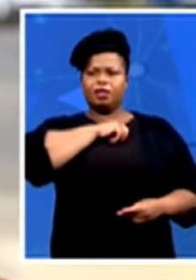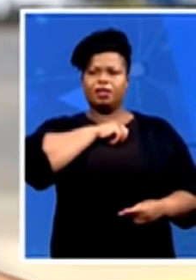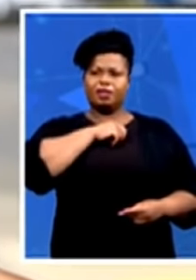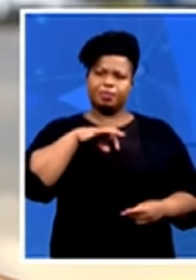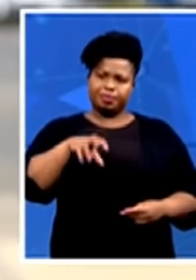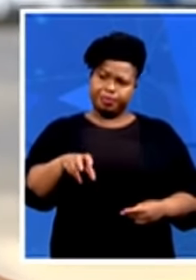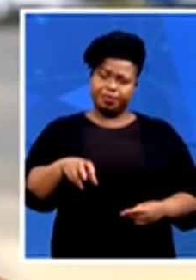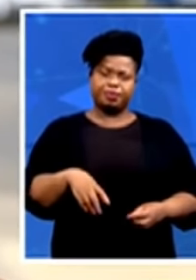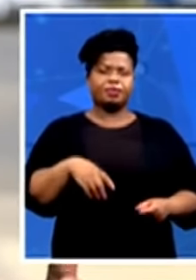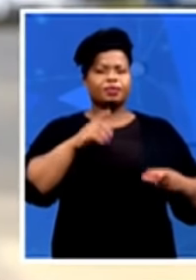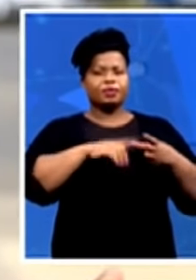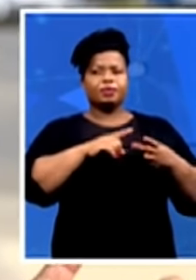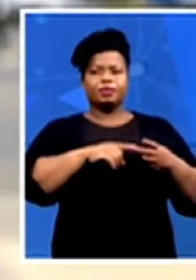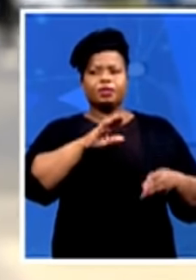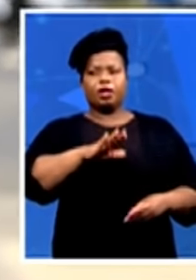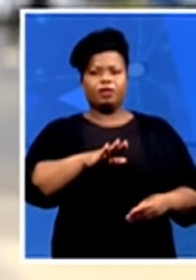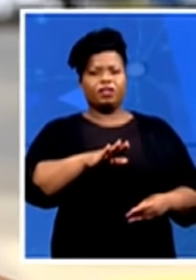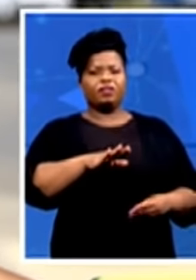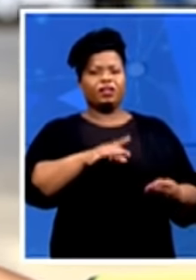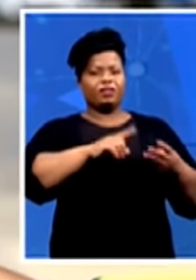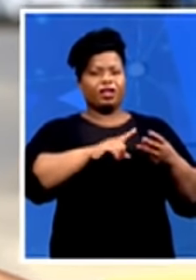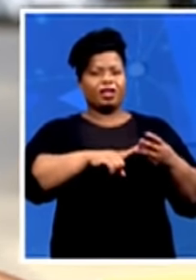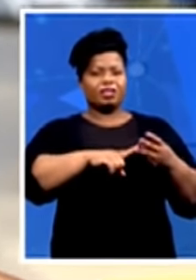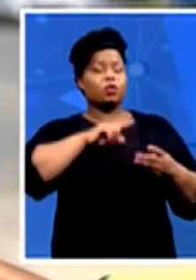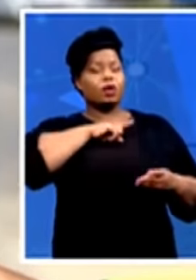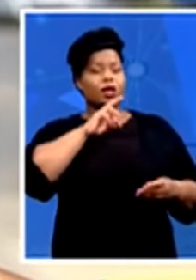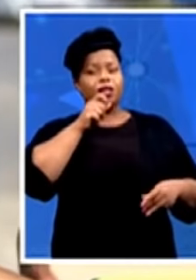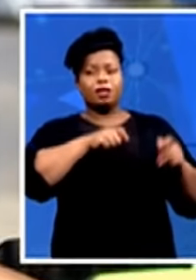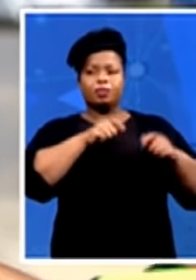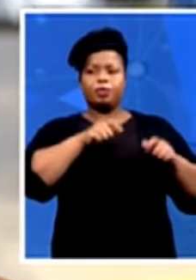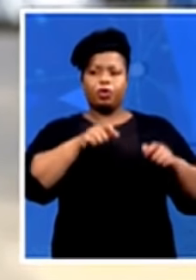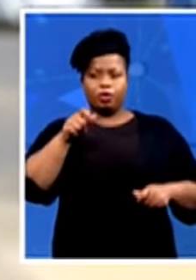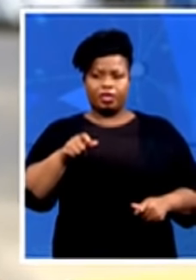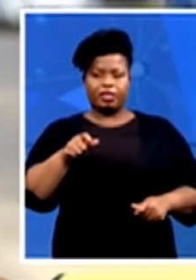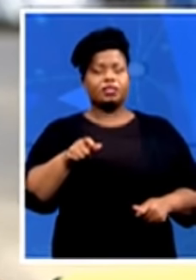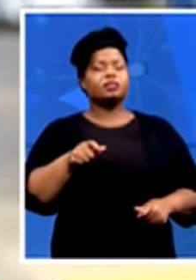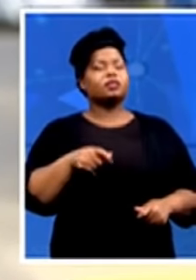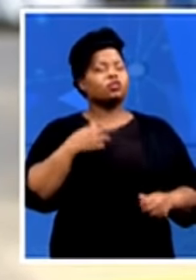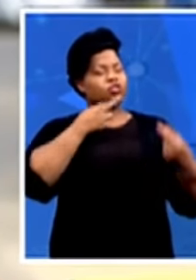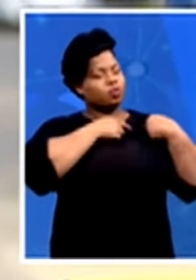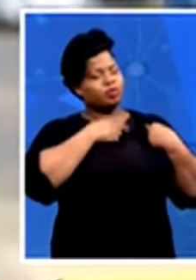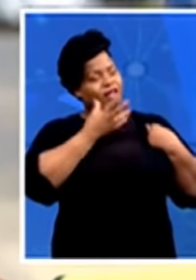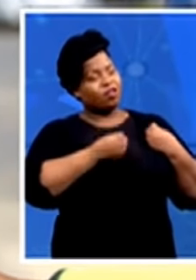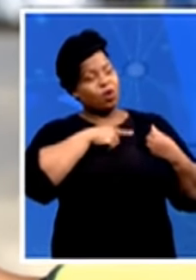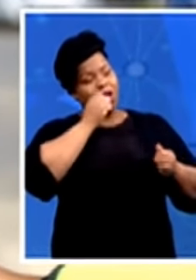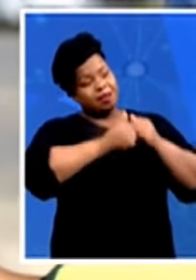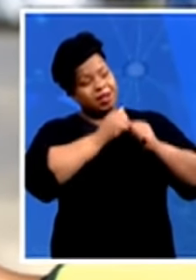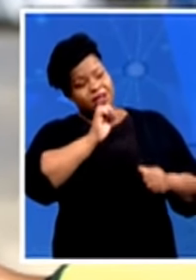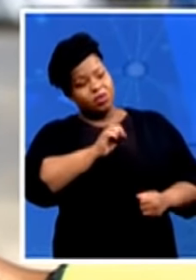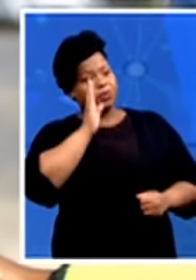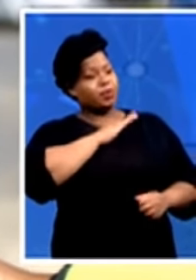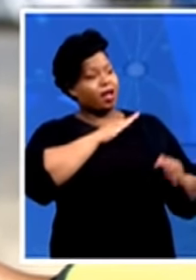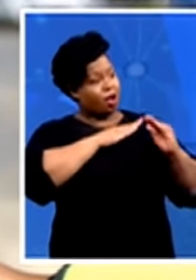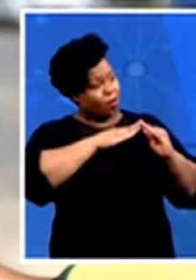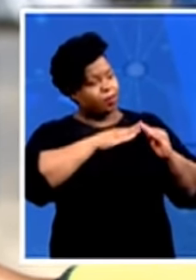So, and other people have assumed more responsibility, because if your brother doesn't work in here, you guys in the family need to sort him